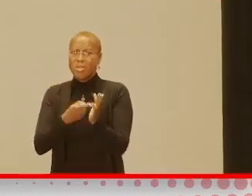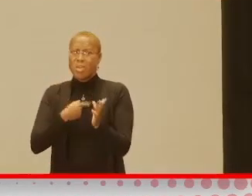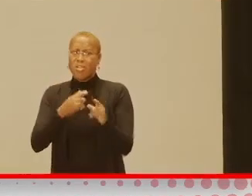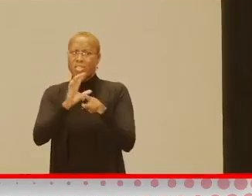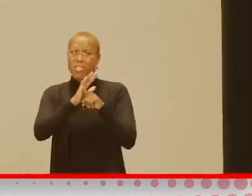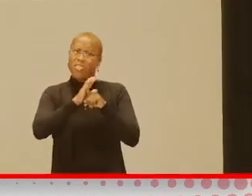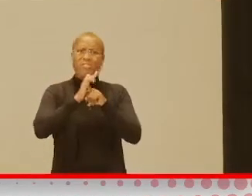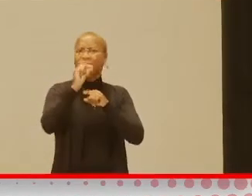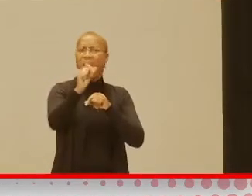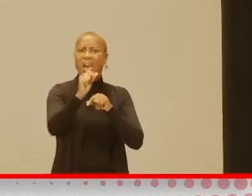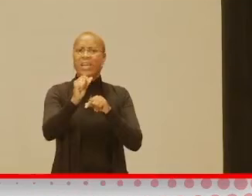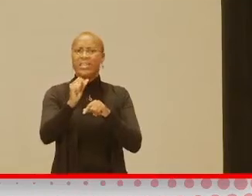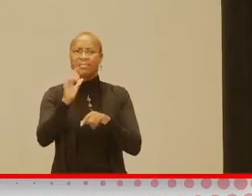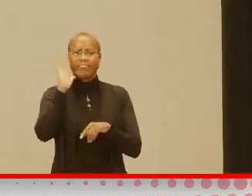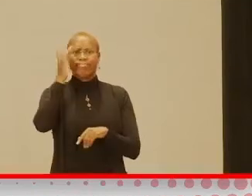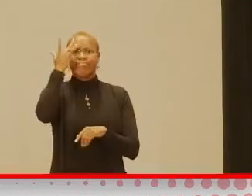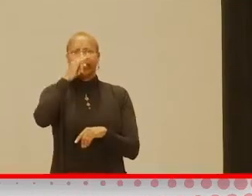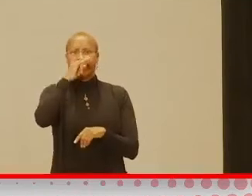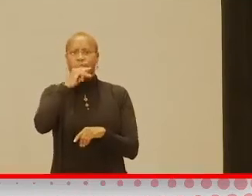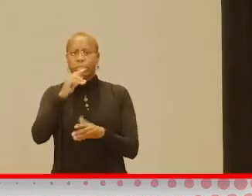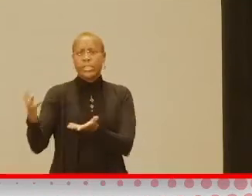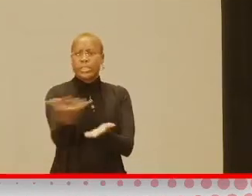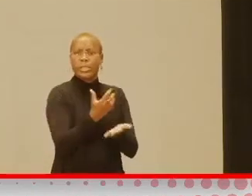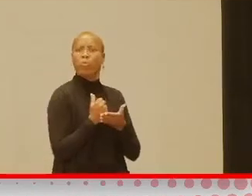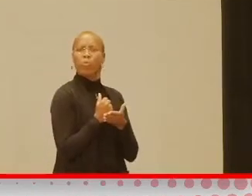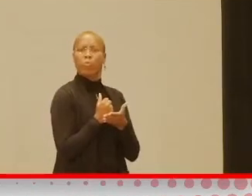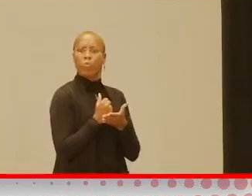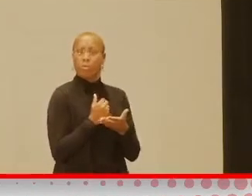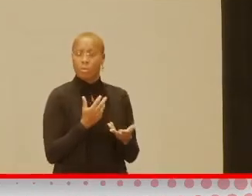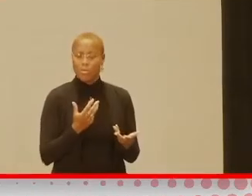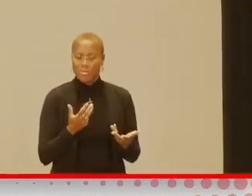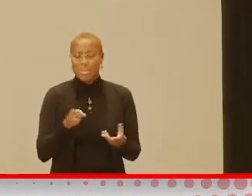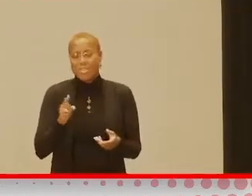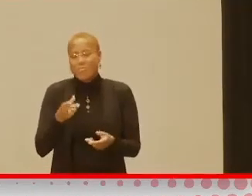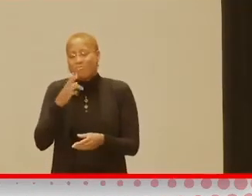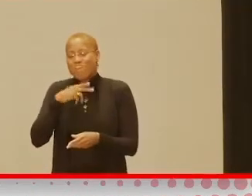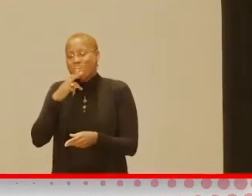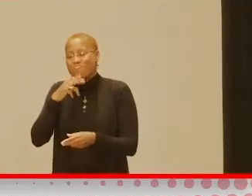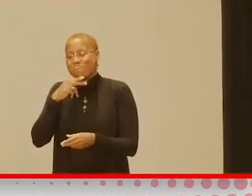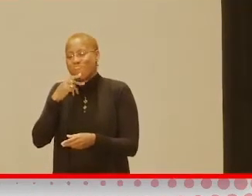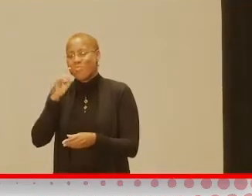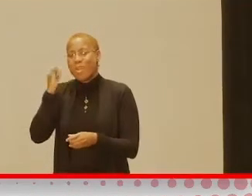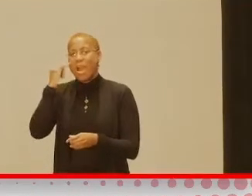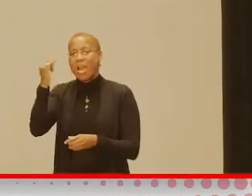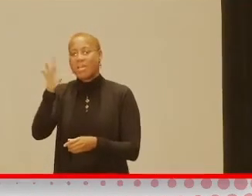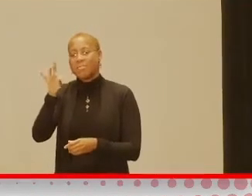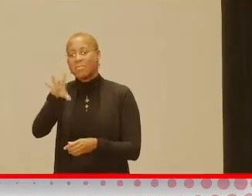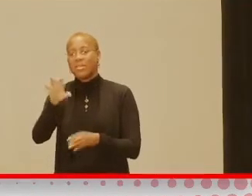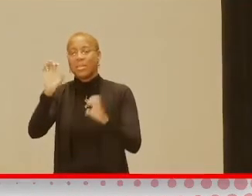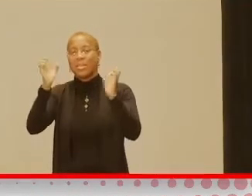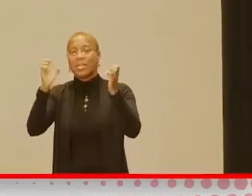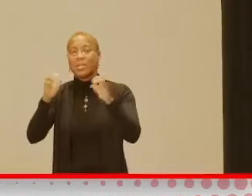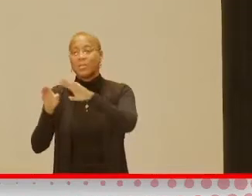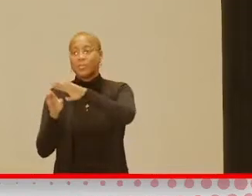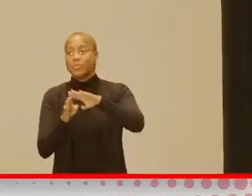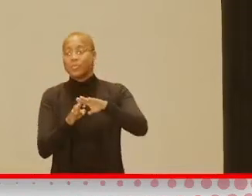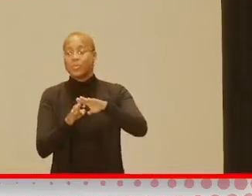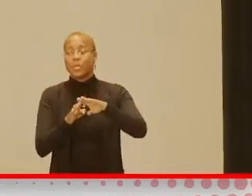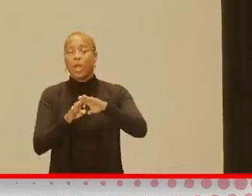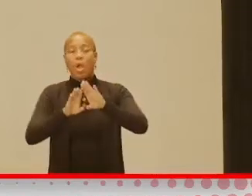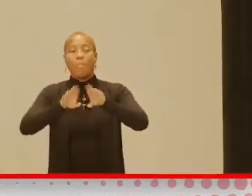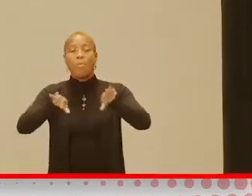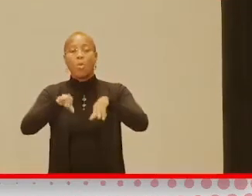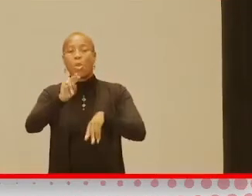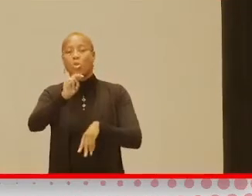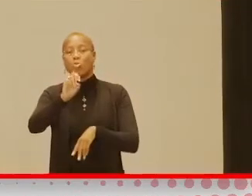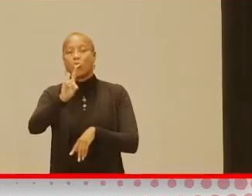right, that go grab all the eggs from all the little ones. So that's just a cute idea for Easter. Pool noodles are your friend.